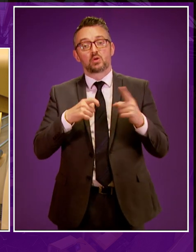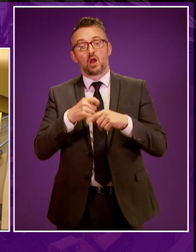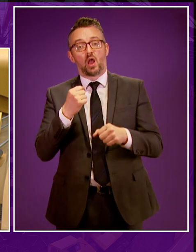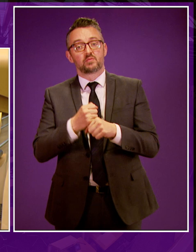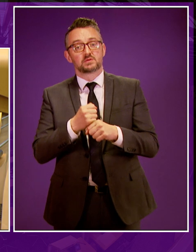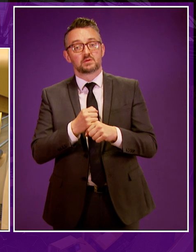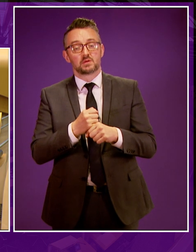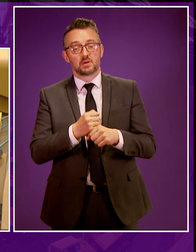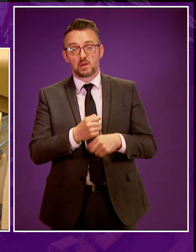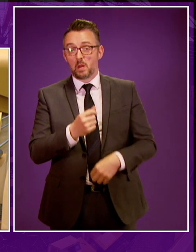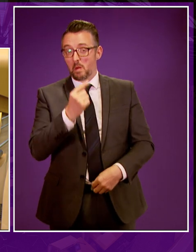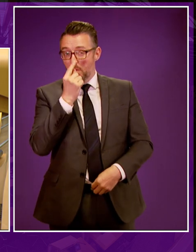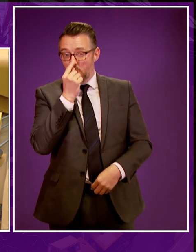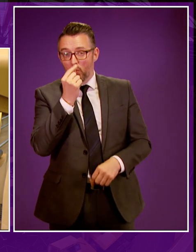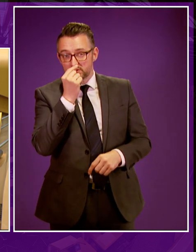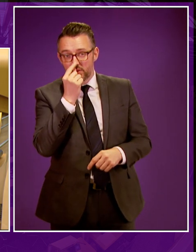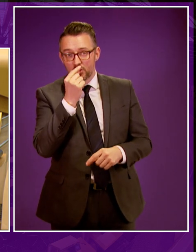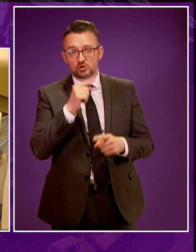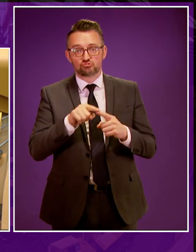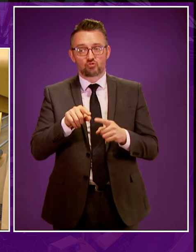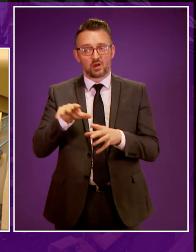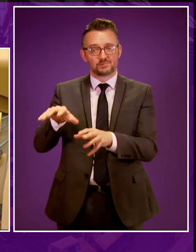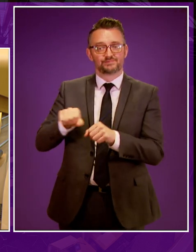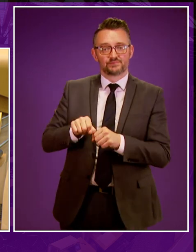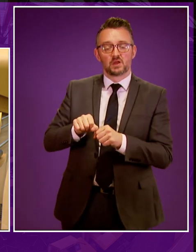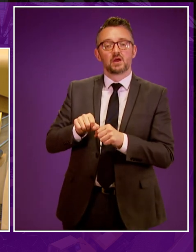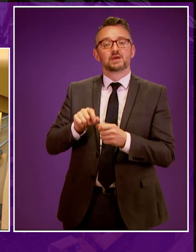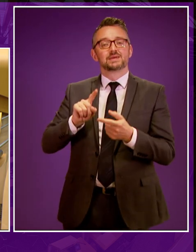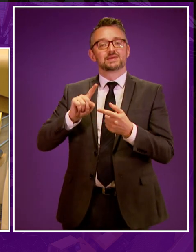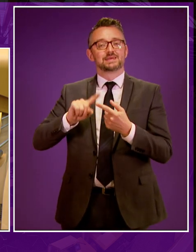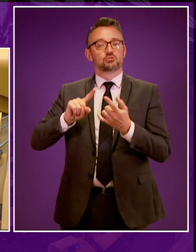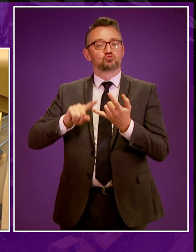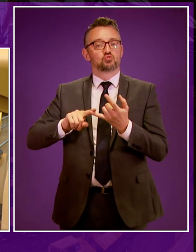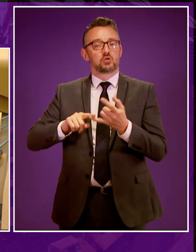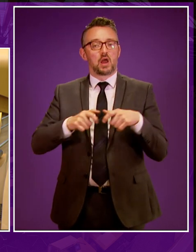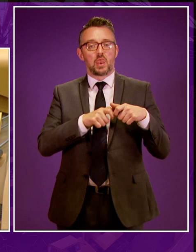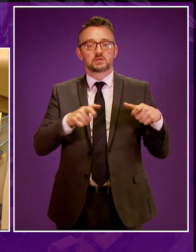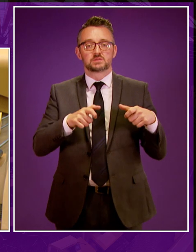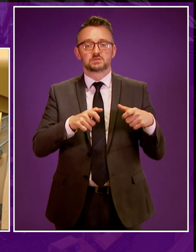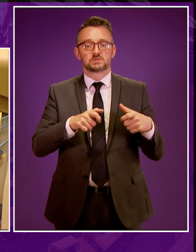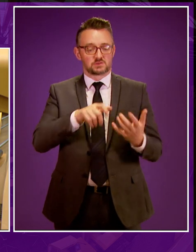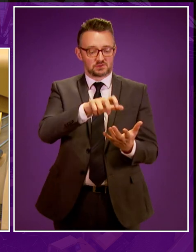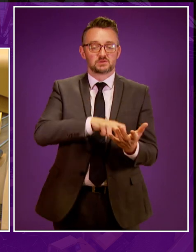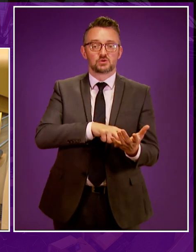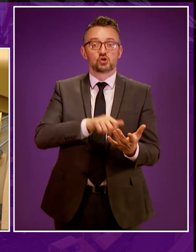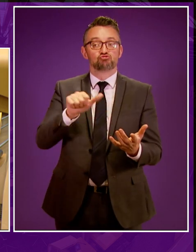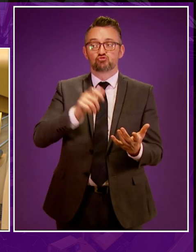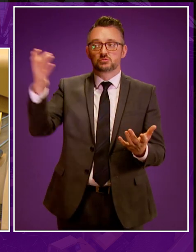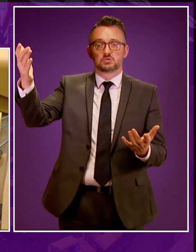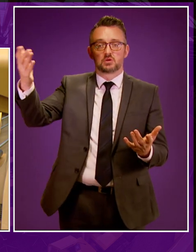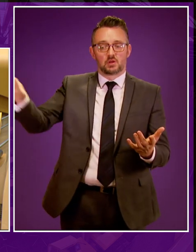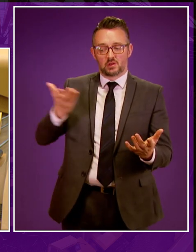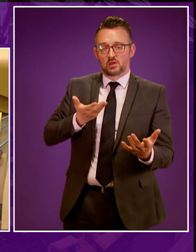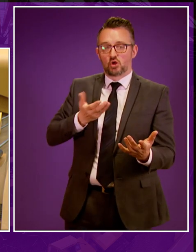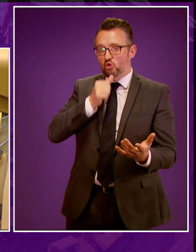potentially attempting to re-reserve the EU licensing regime, which should rightfully come to the Scottish Parliament.